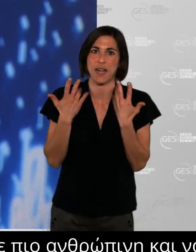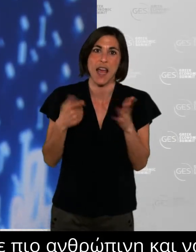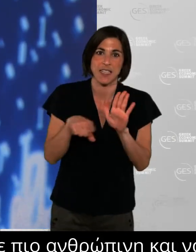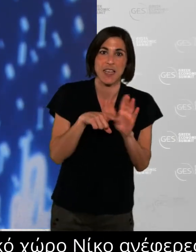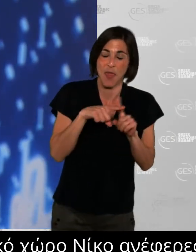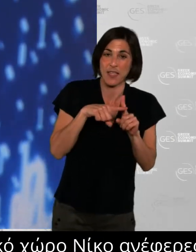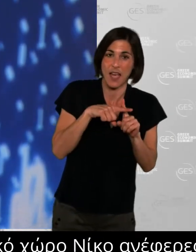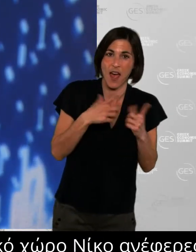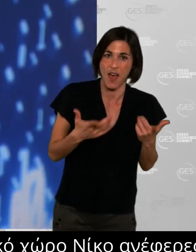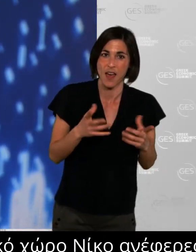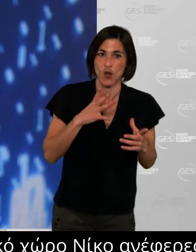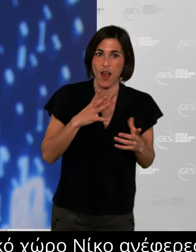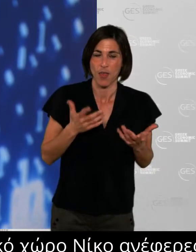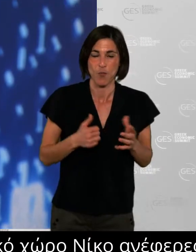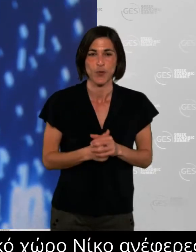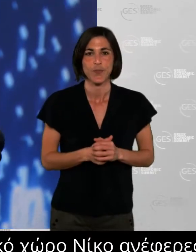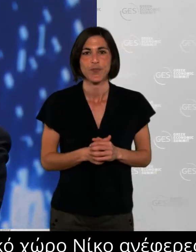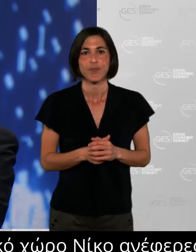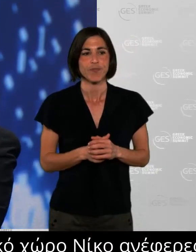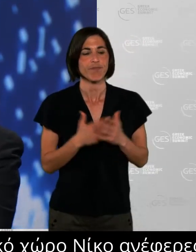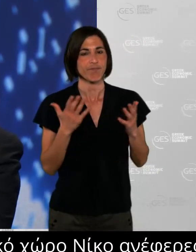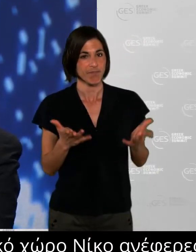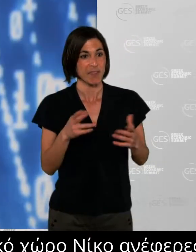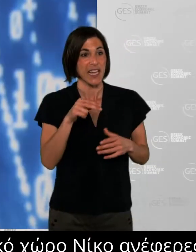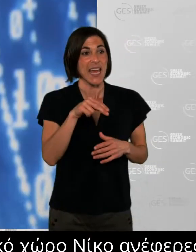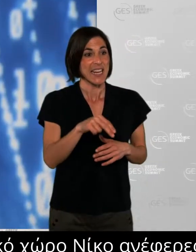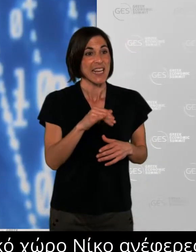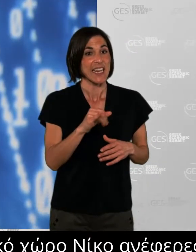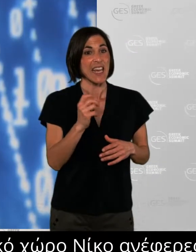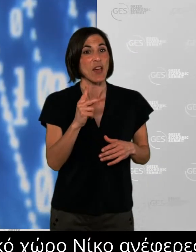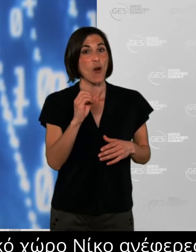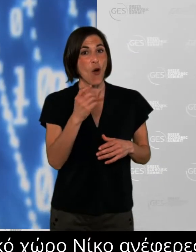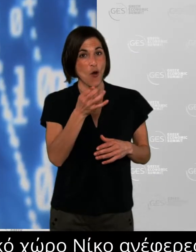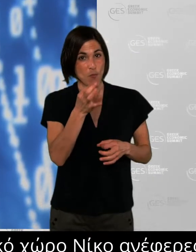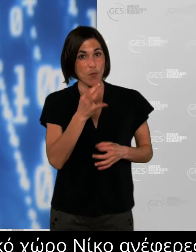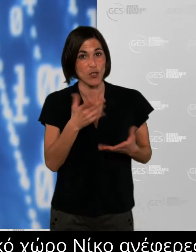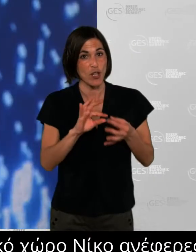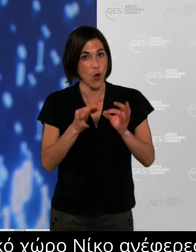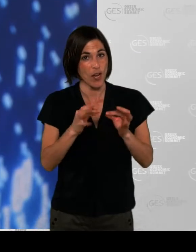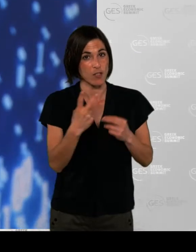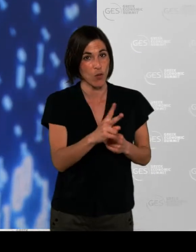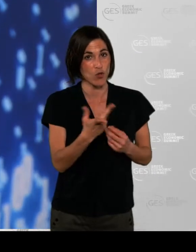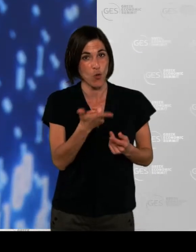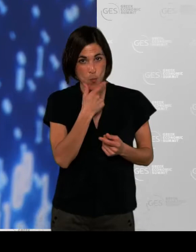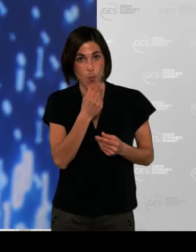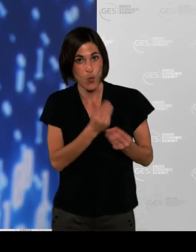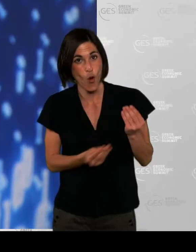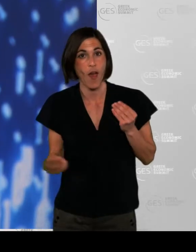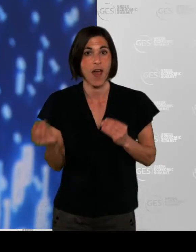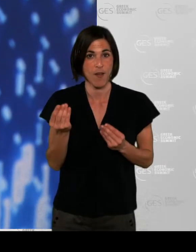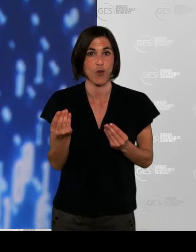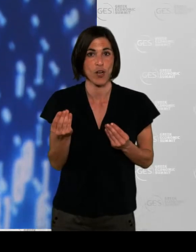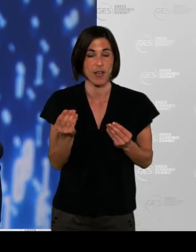some somehow easier than in most cases you were you were ready overnight you you did it.